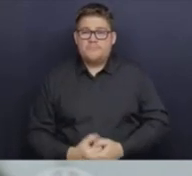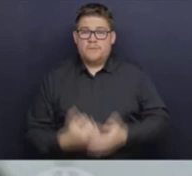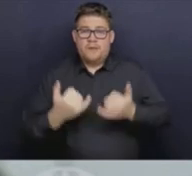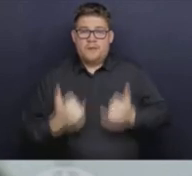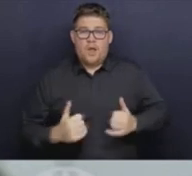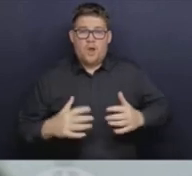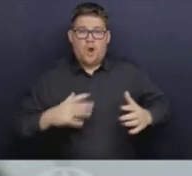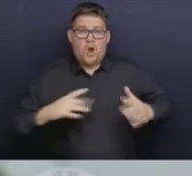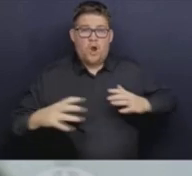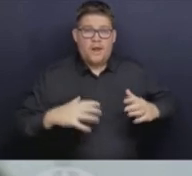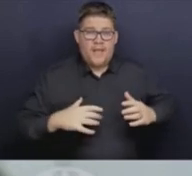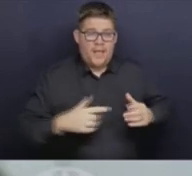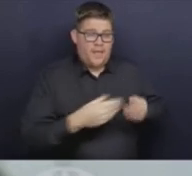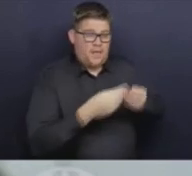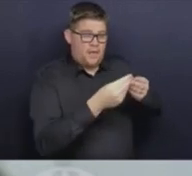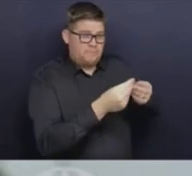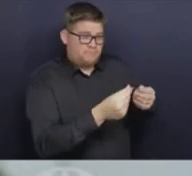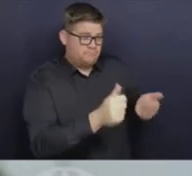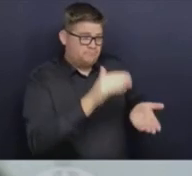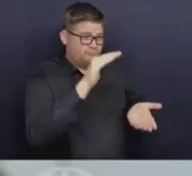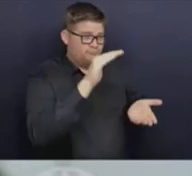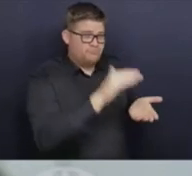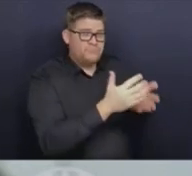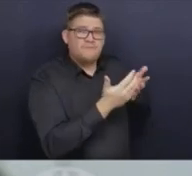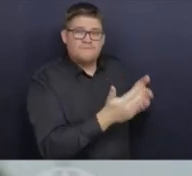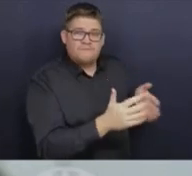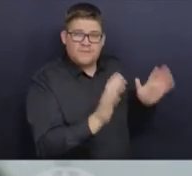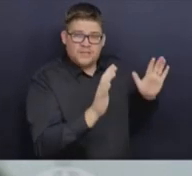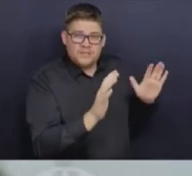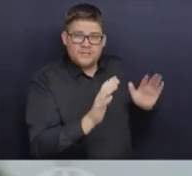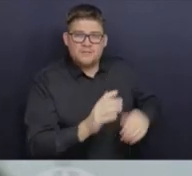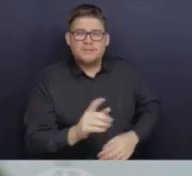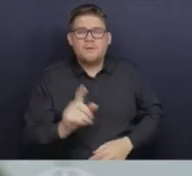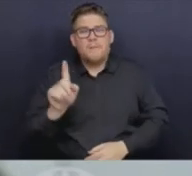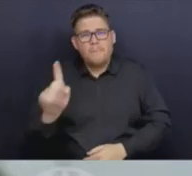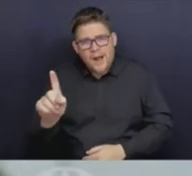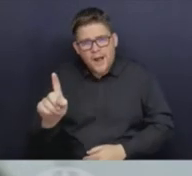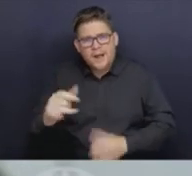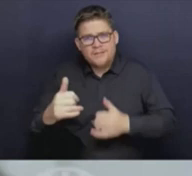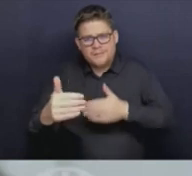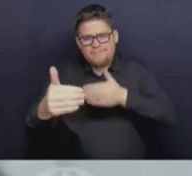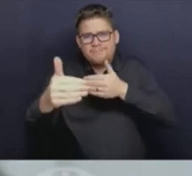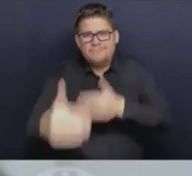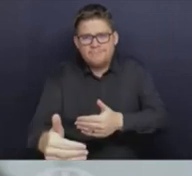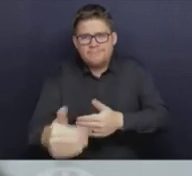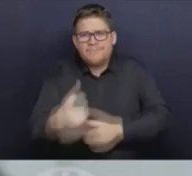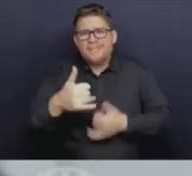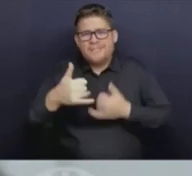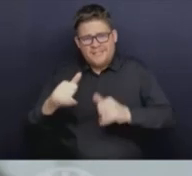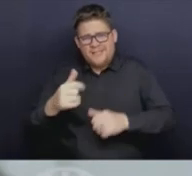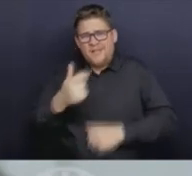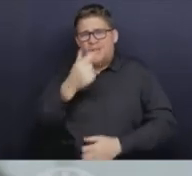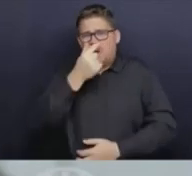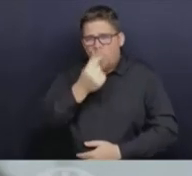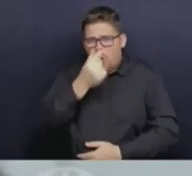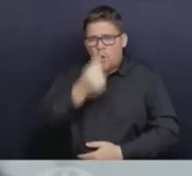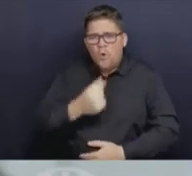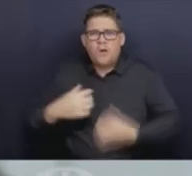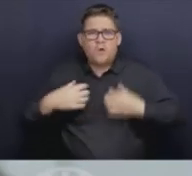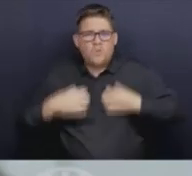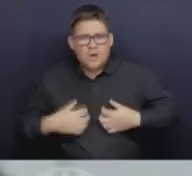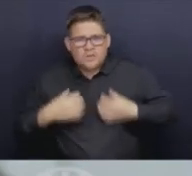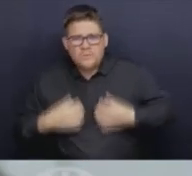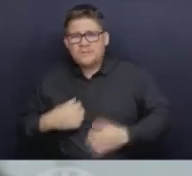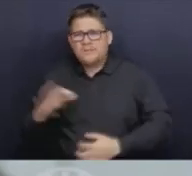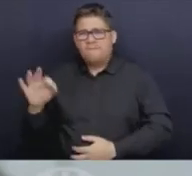much in respiratory season. So today I'm going to give an update on where we're at with that, what we're seeing, and a look